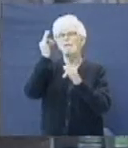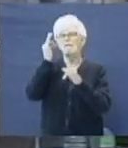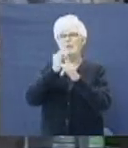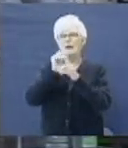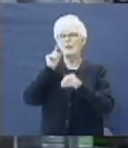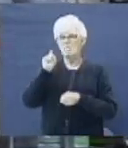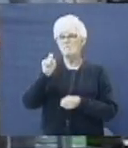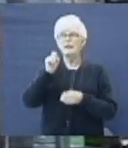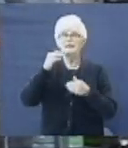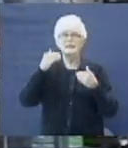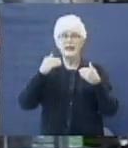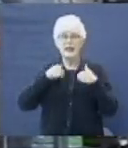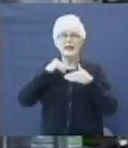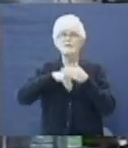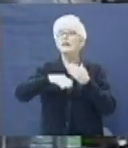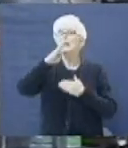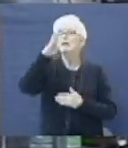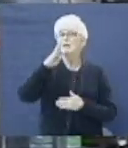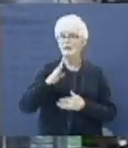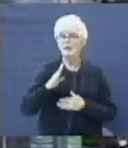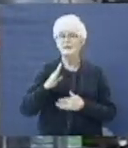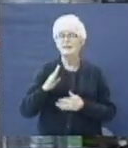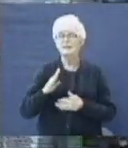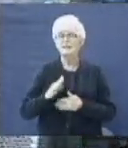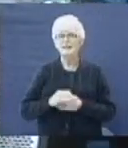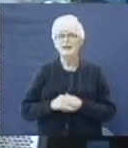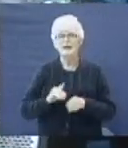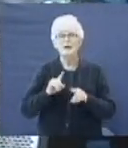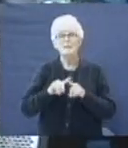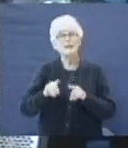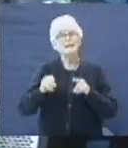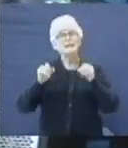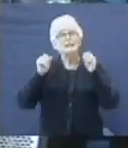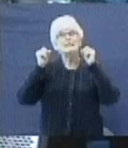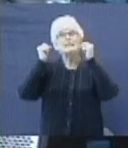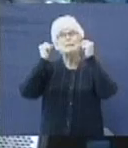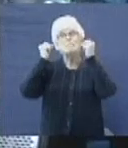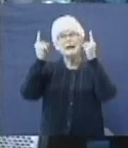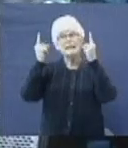have in God. But isn't it amazing?